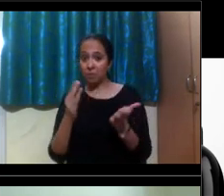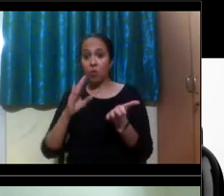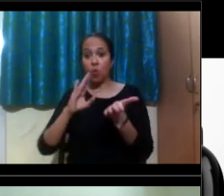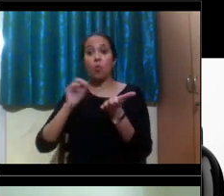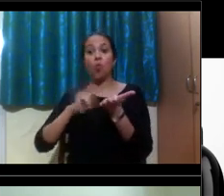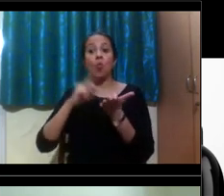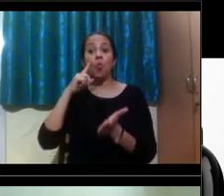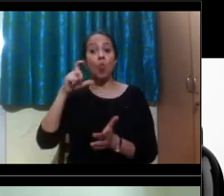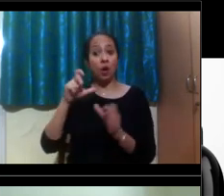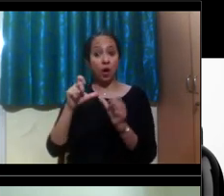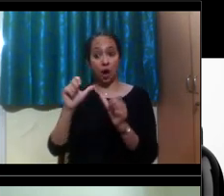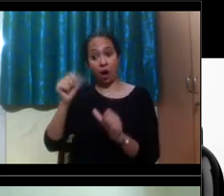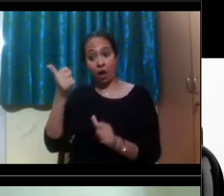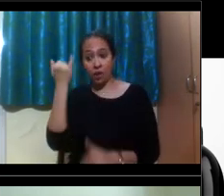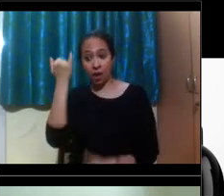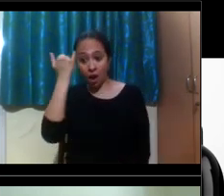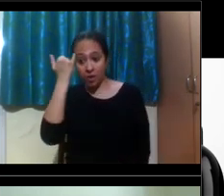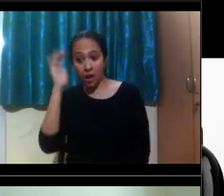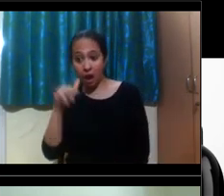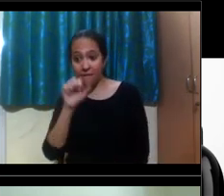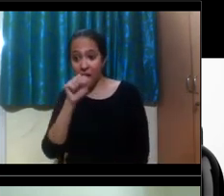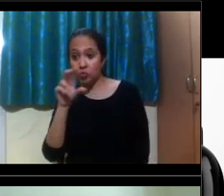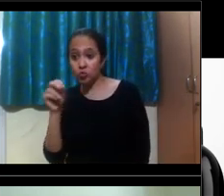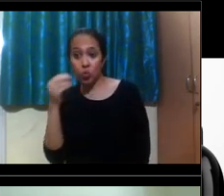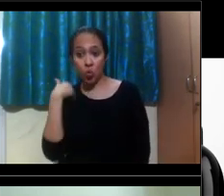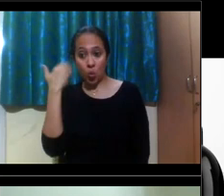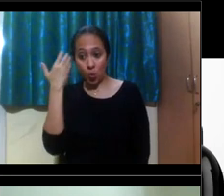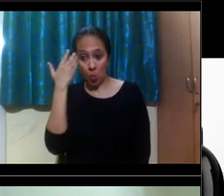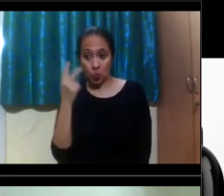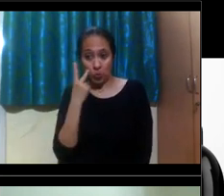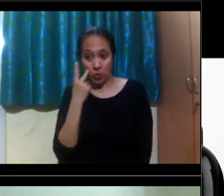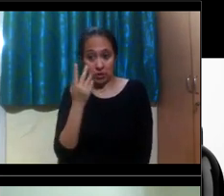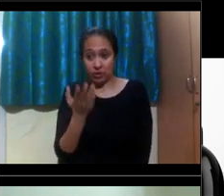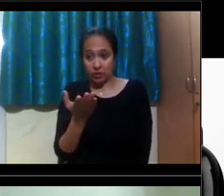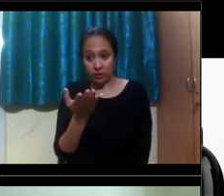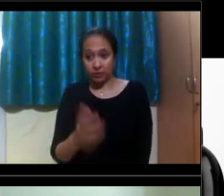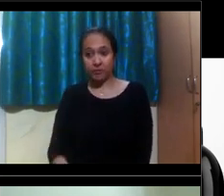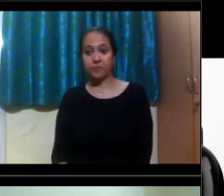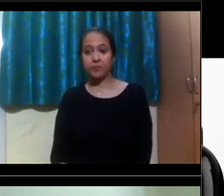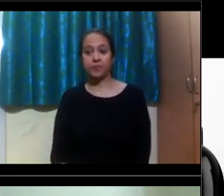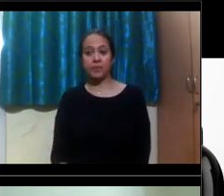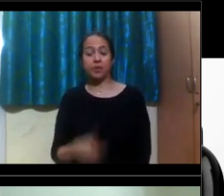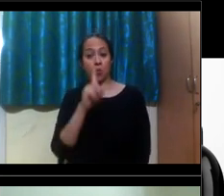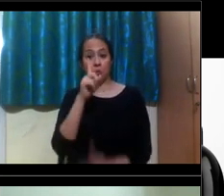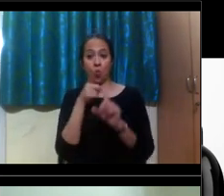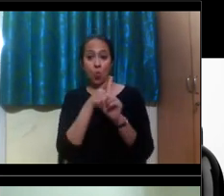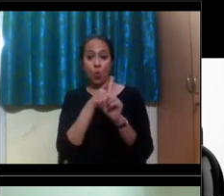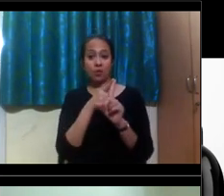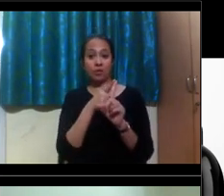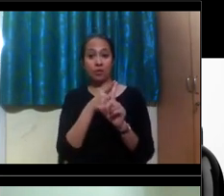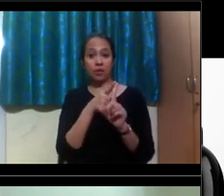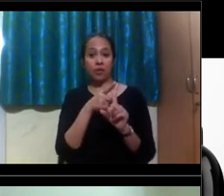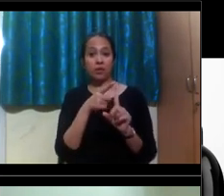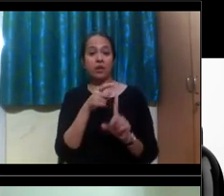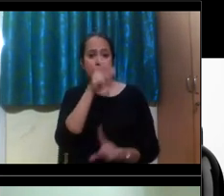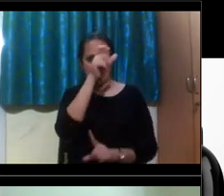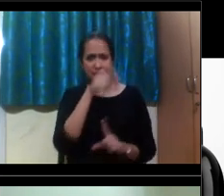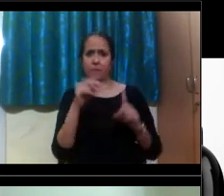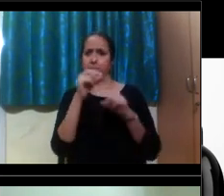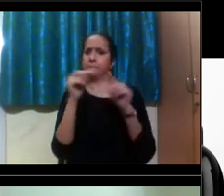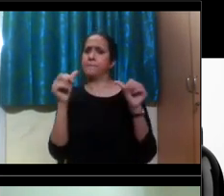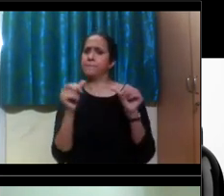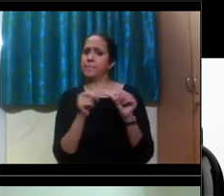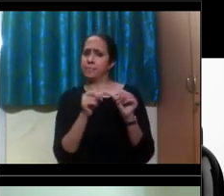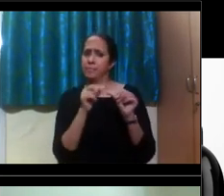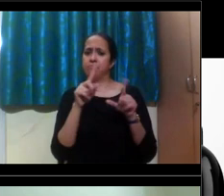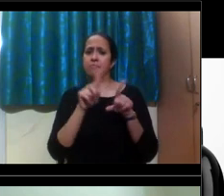any ideas to add to that, but that's always kind of, um, what I've understood. The one thing I will say, there's a personal care attendant, but